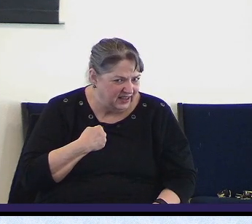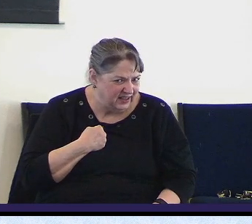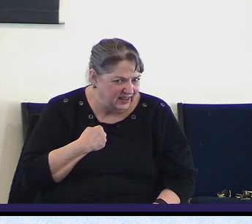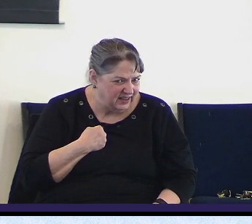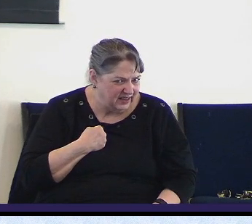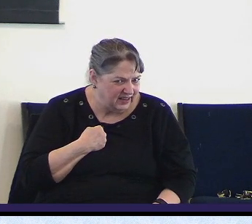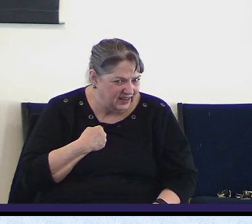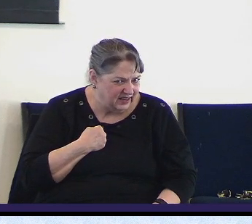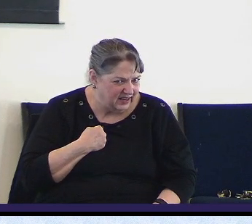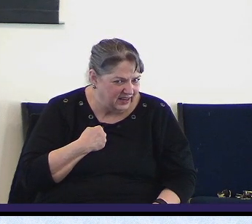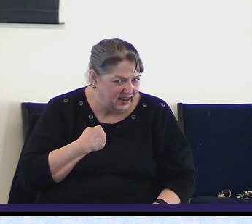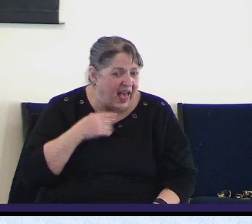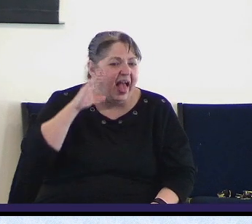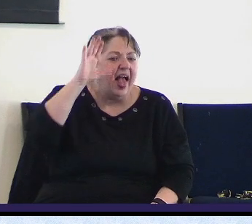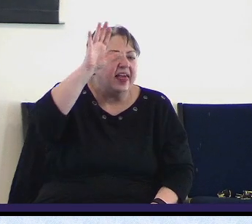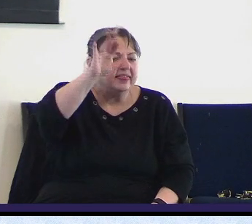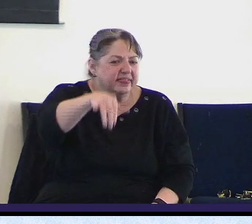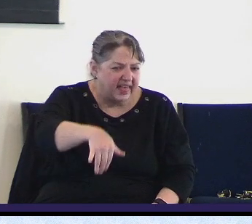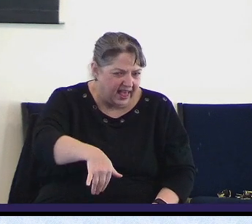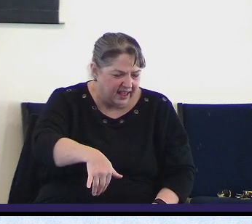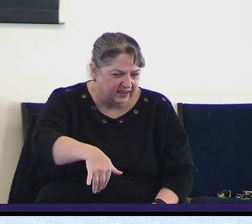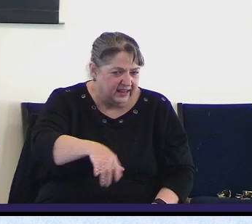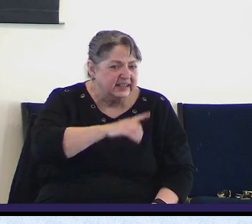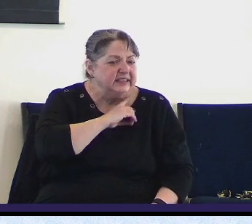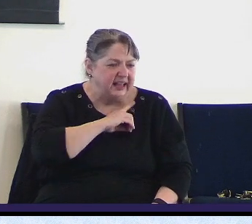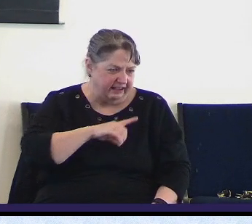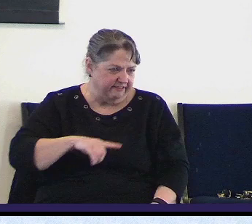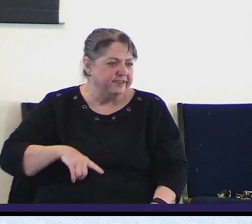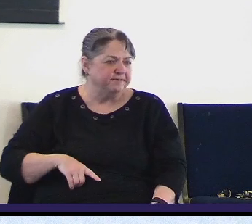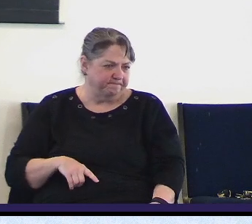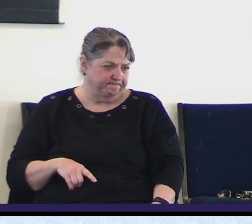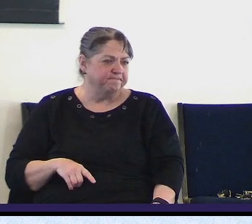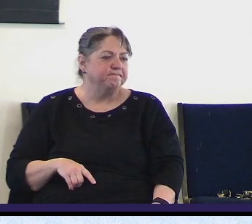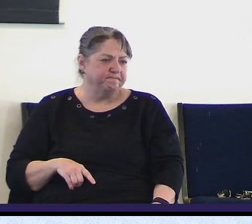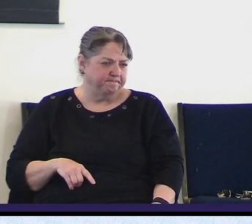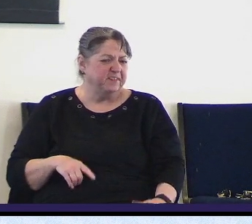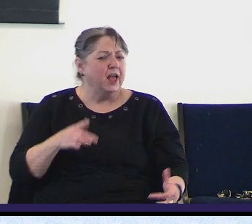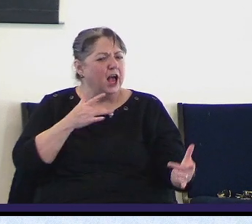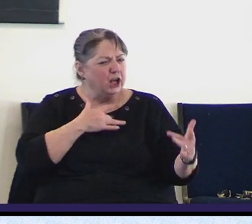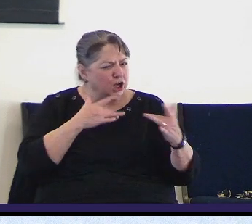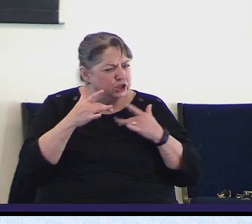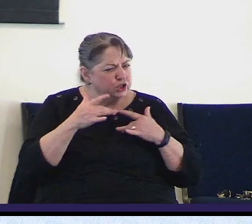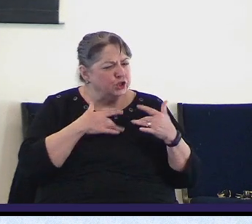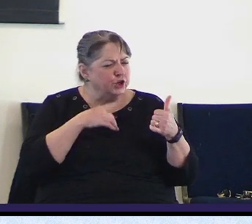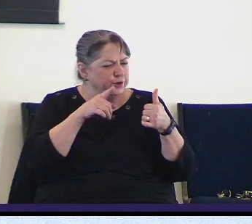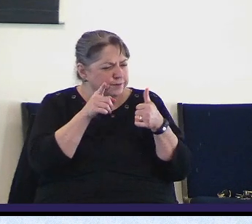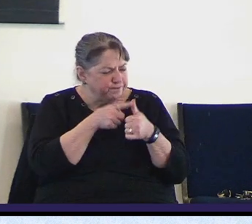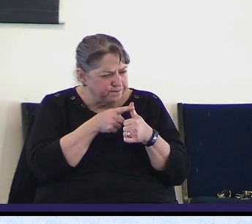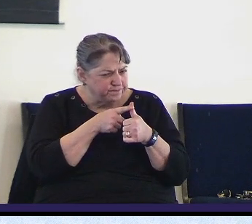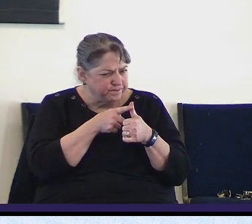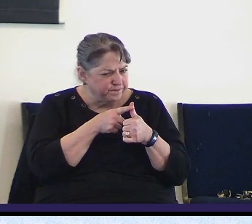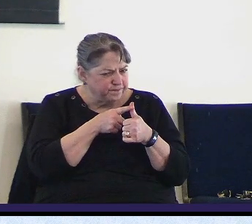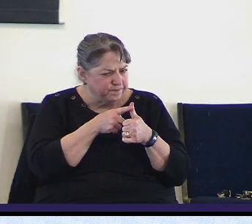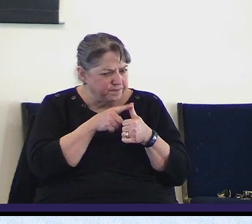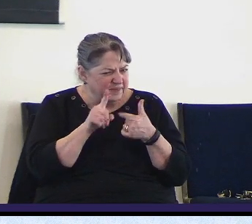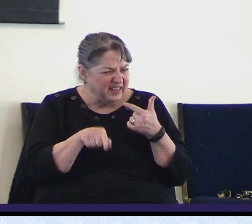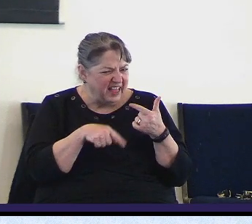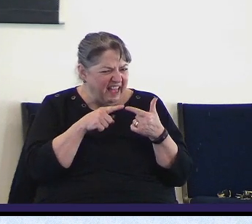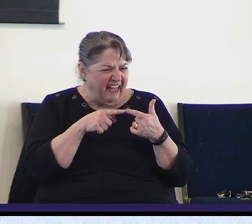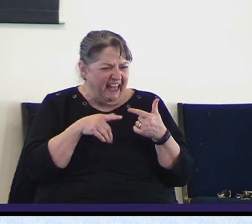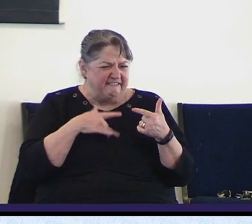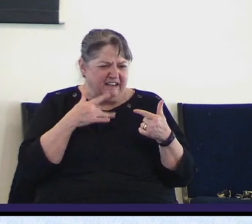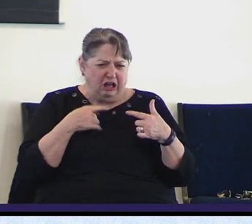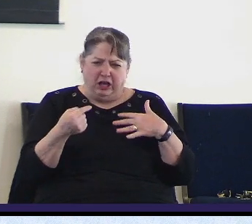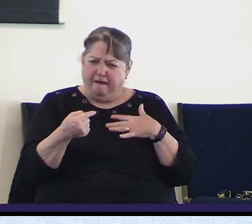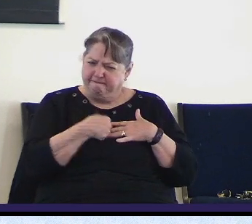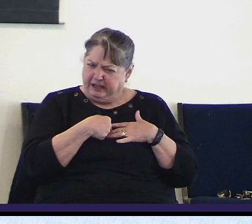that's what the psalmist did he was concerned and so are we I hope and he had